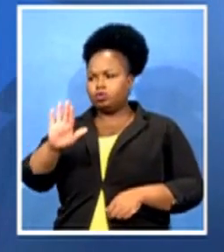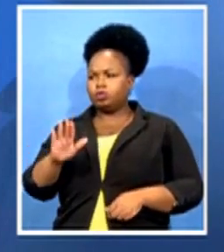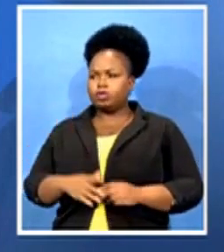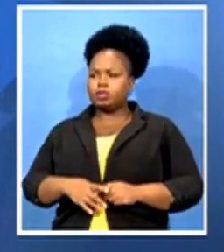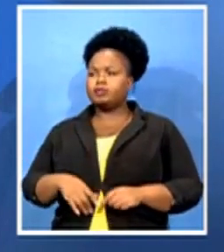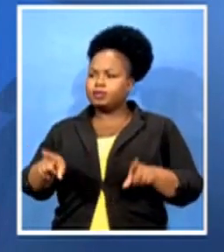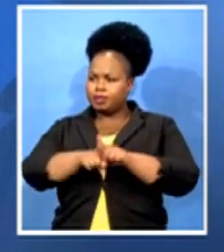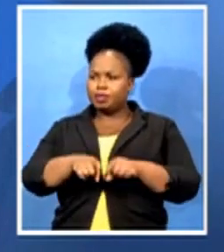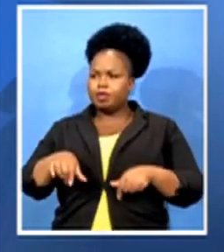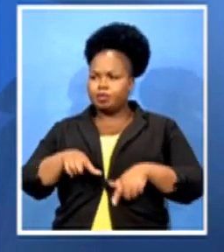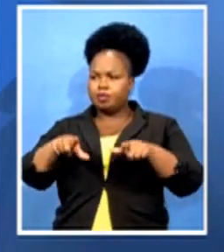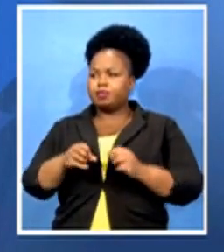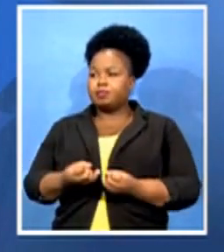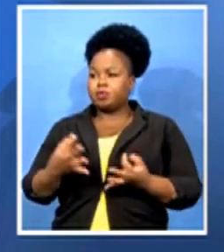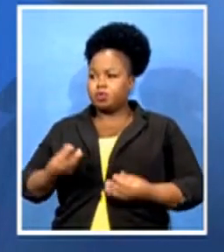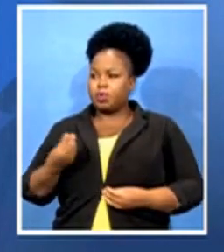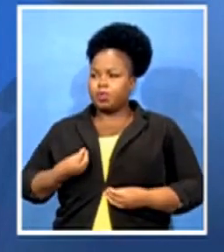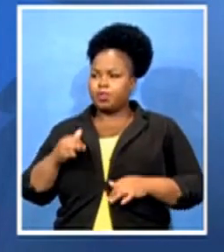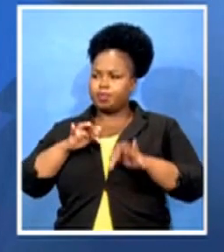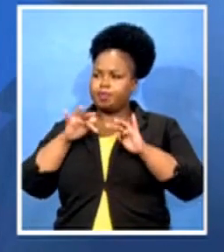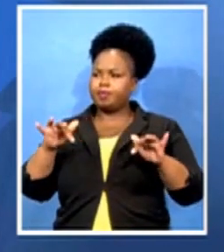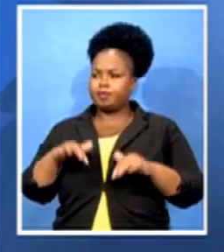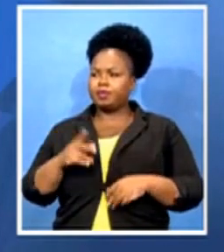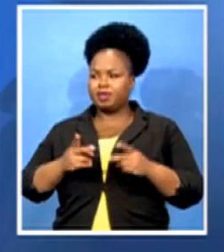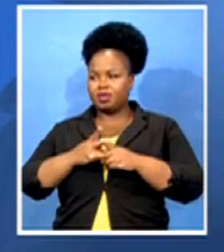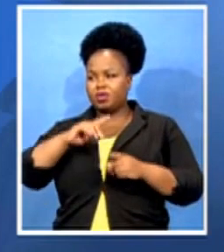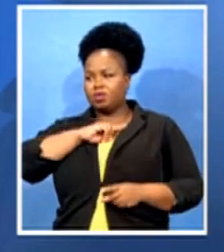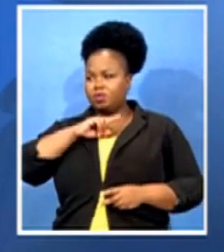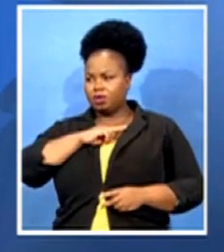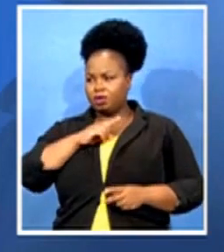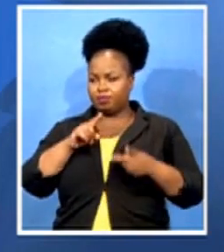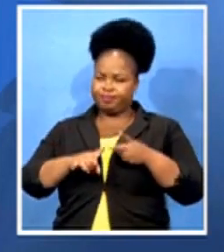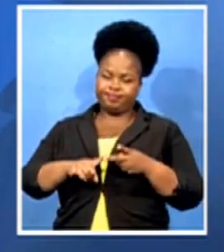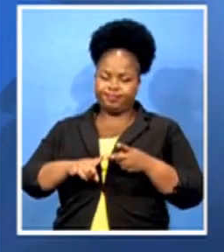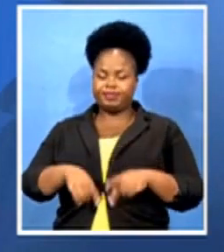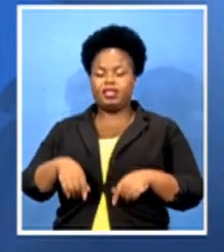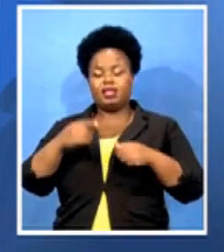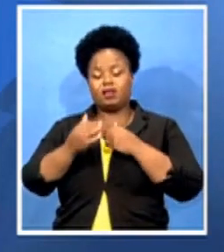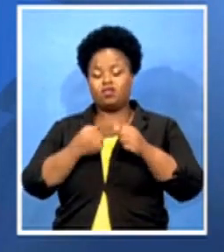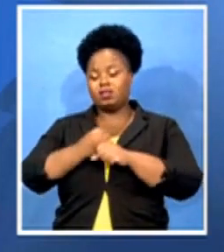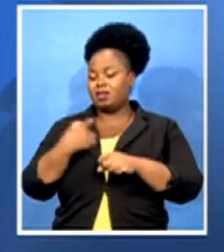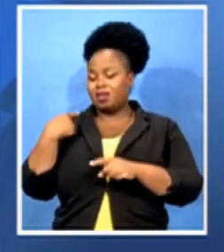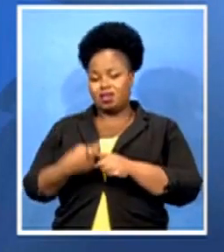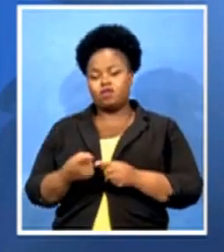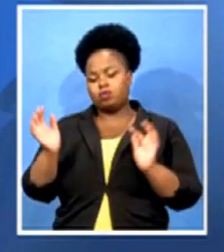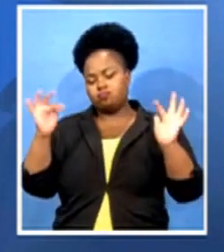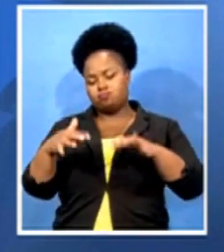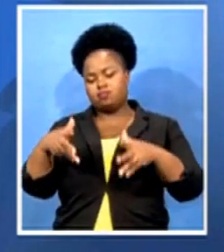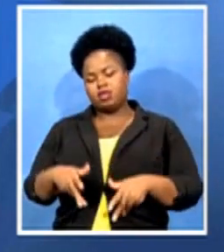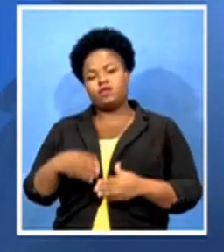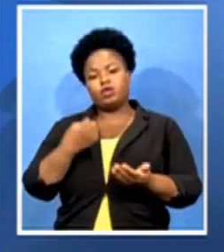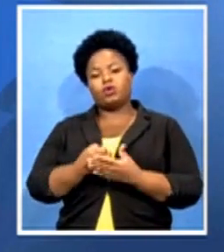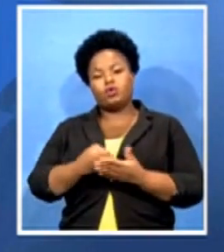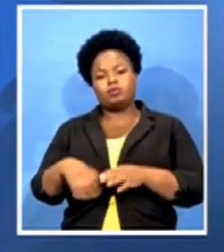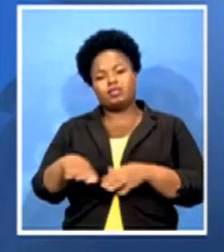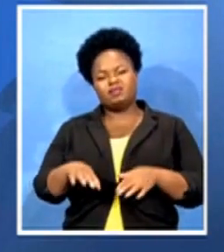are in other provinces during the course of the year for economic activities and we know that come festive